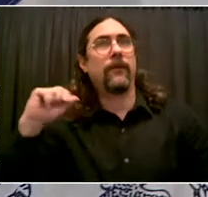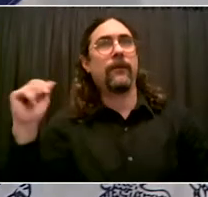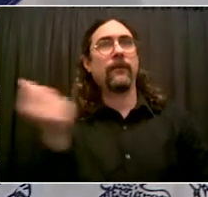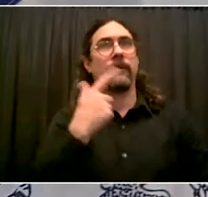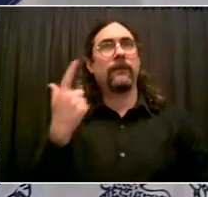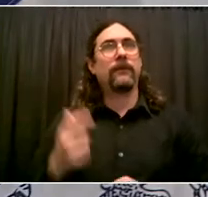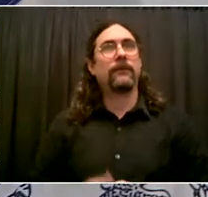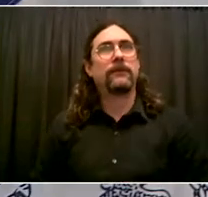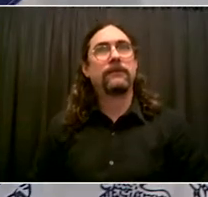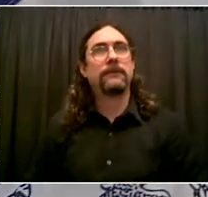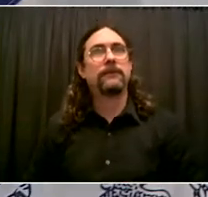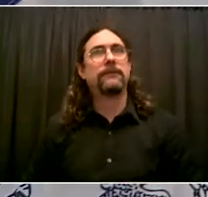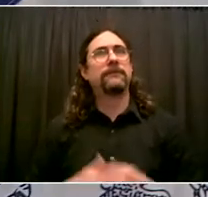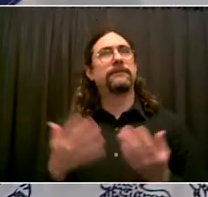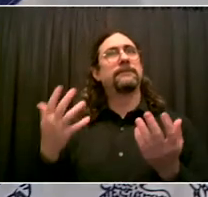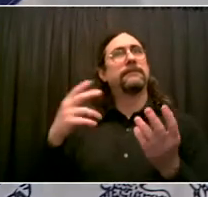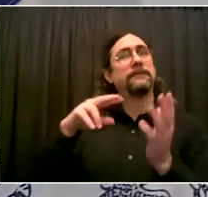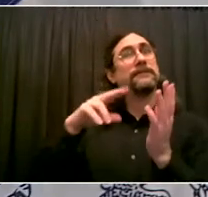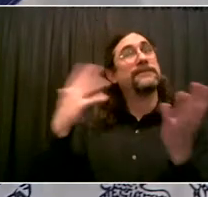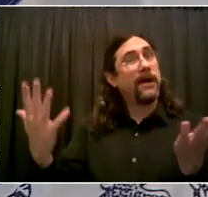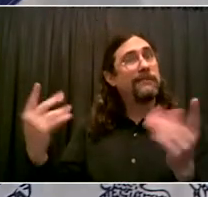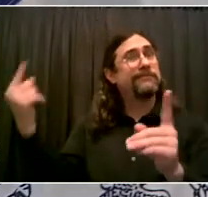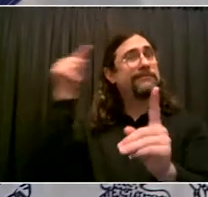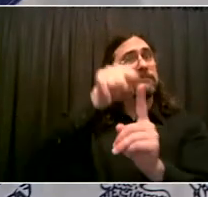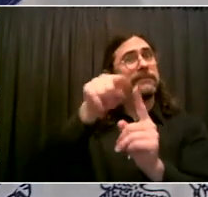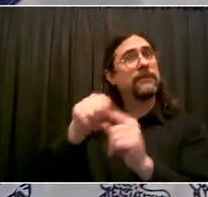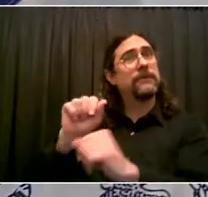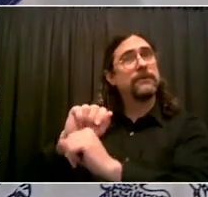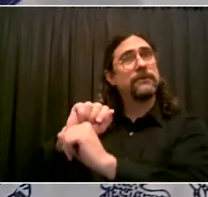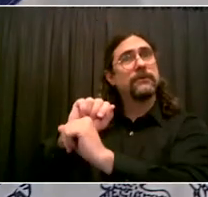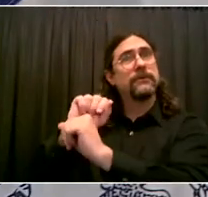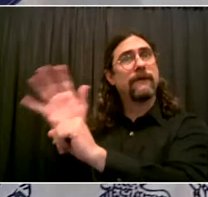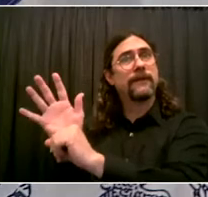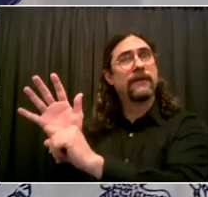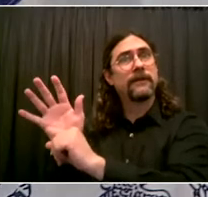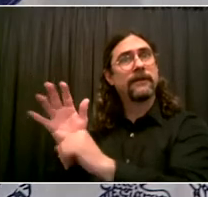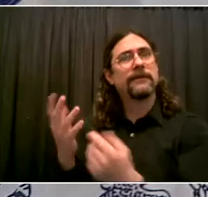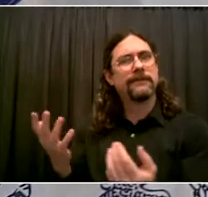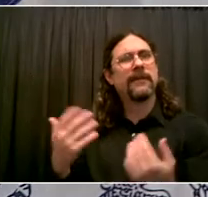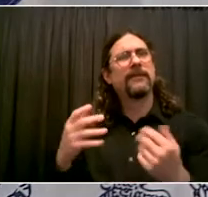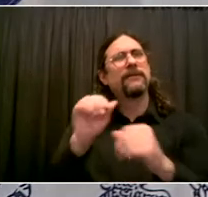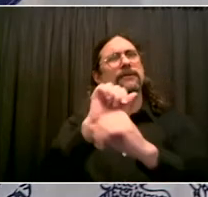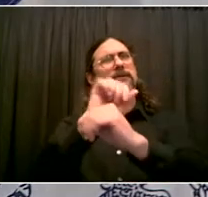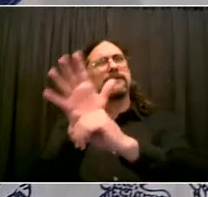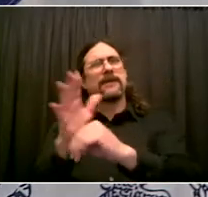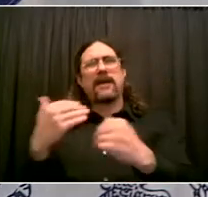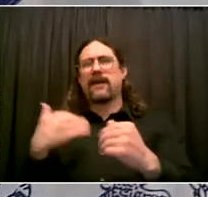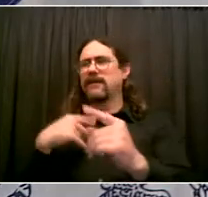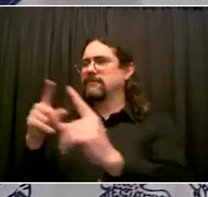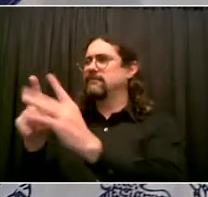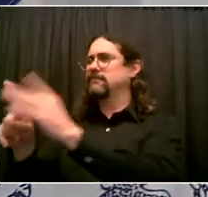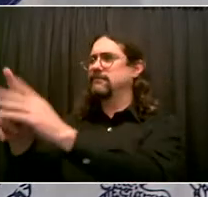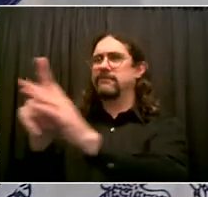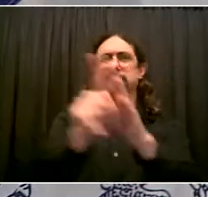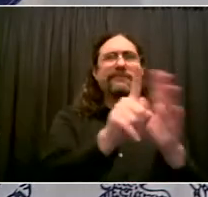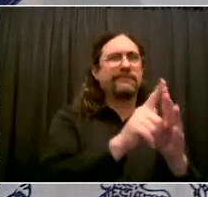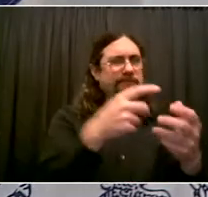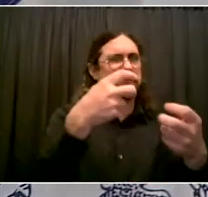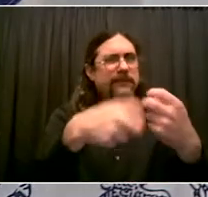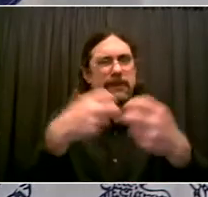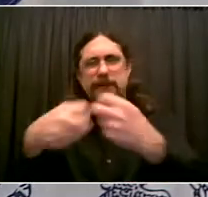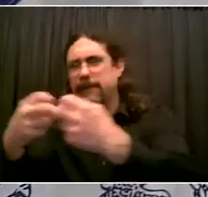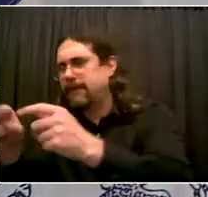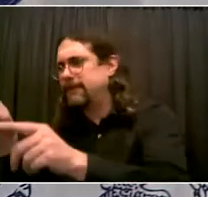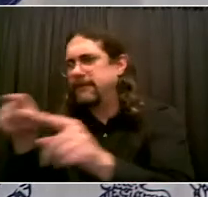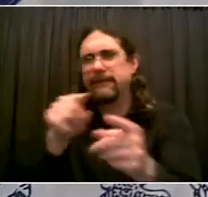crisis, addressing the disparities that have been so sharp. We've seen it in every area and some of the sharpest,